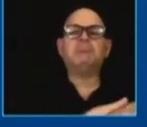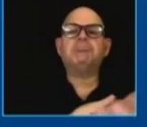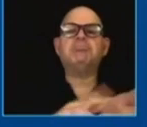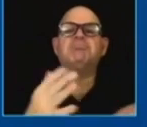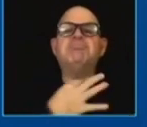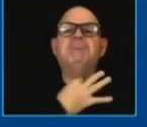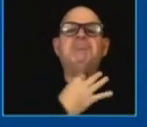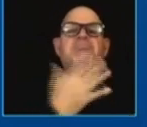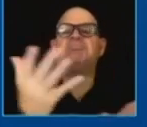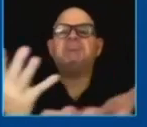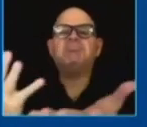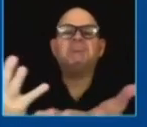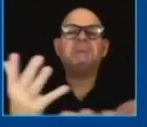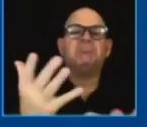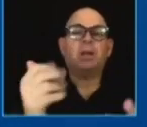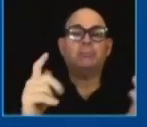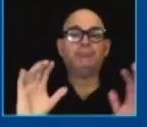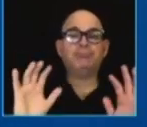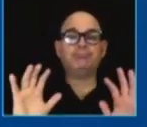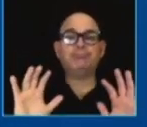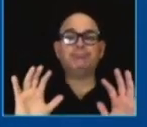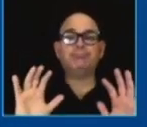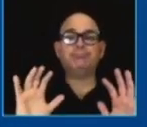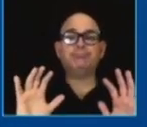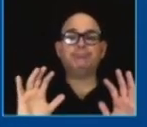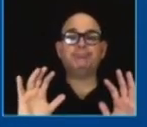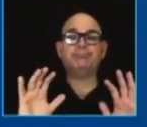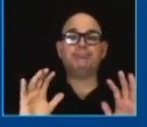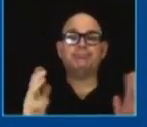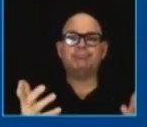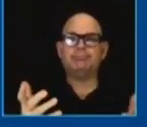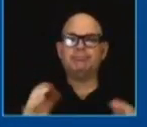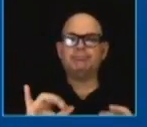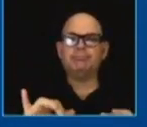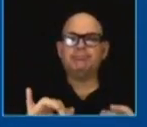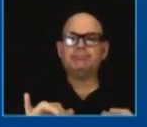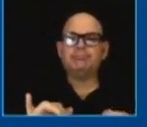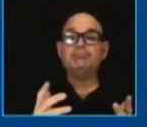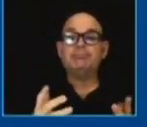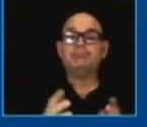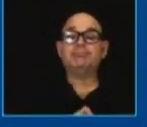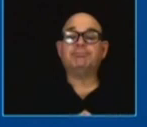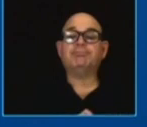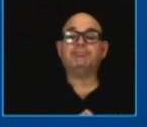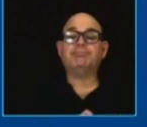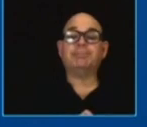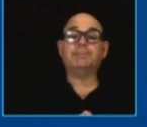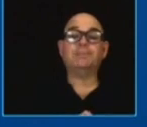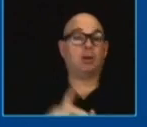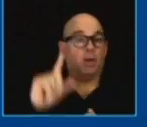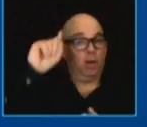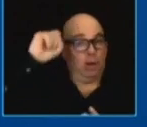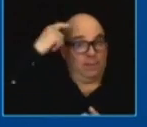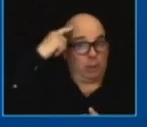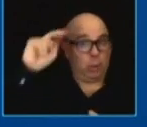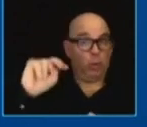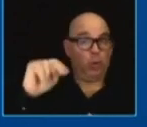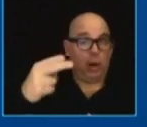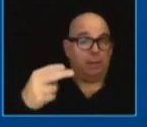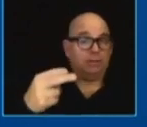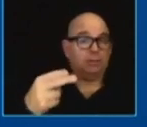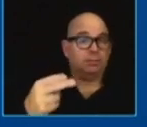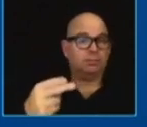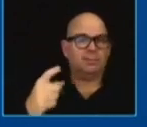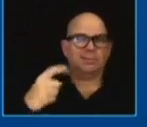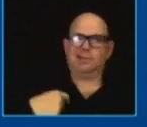but i won't give you the whole quote but you can check it out it said he said they they looked at him and said we just got to block anything biden wants to